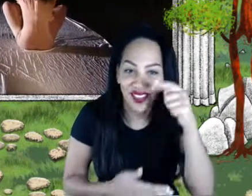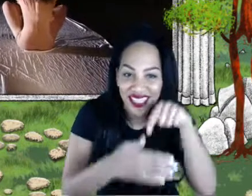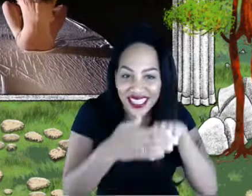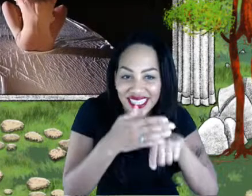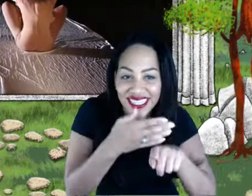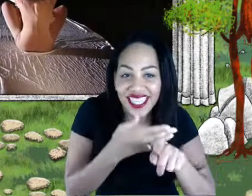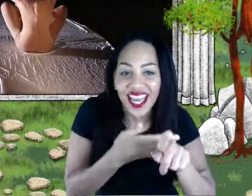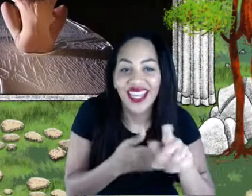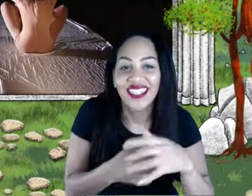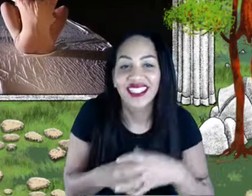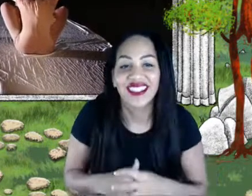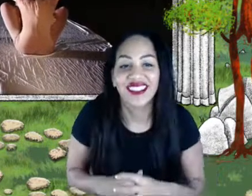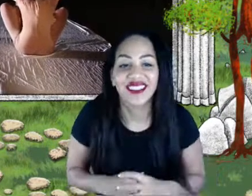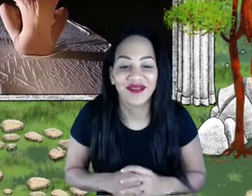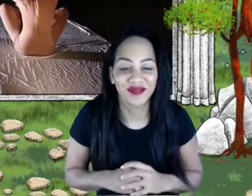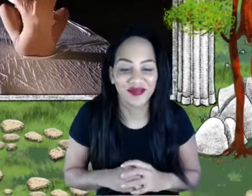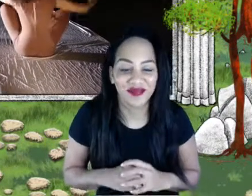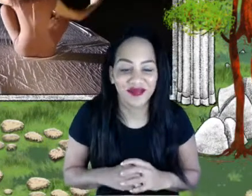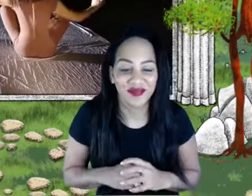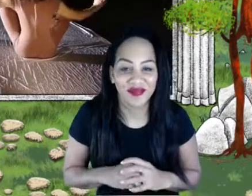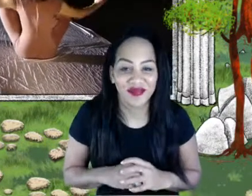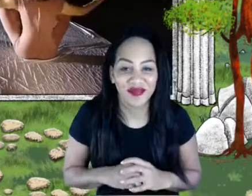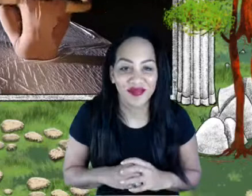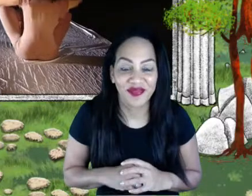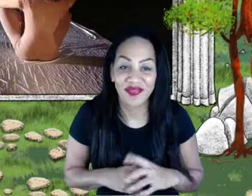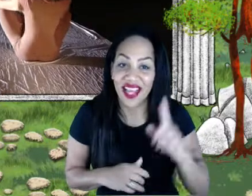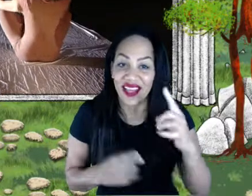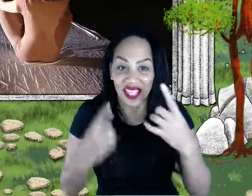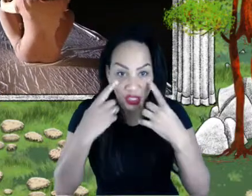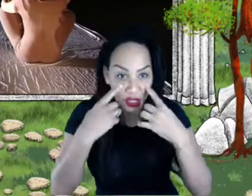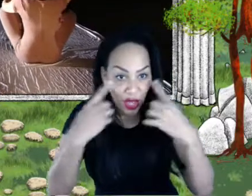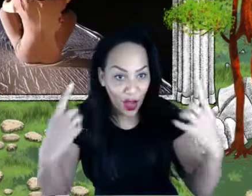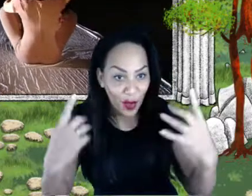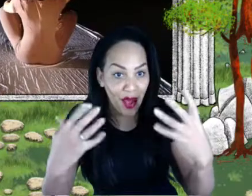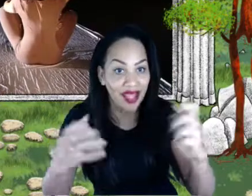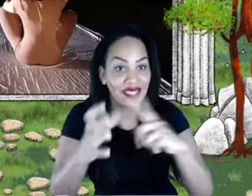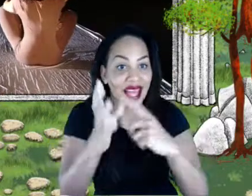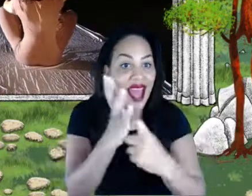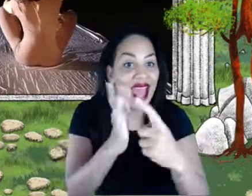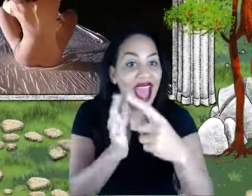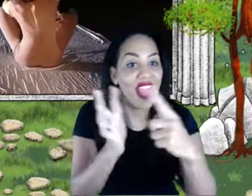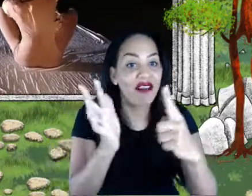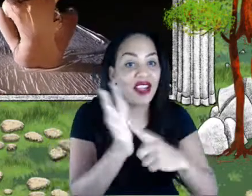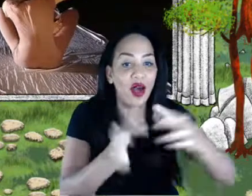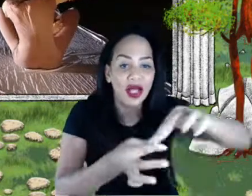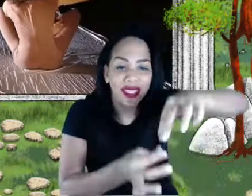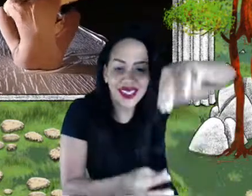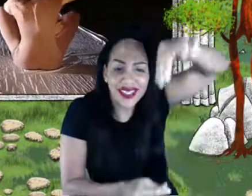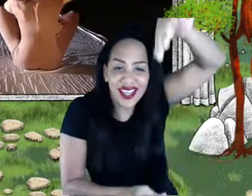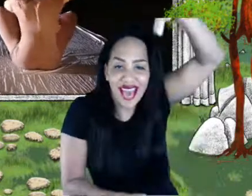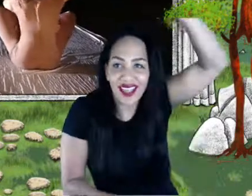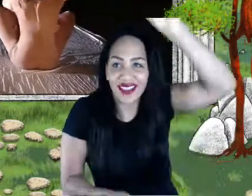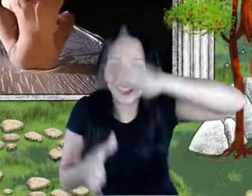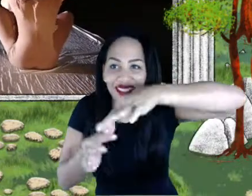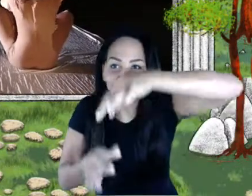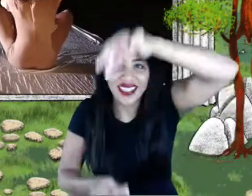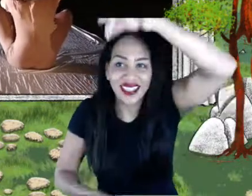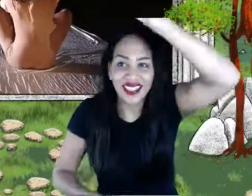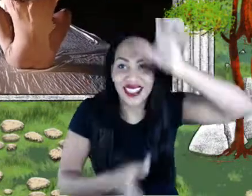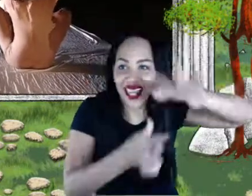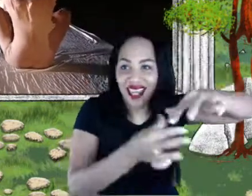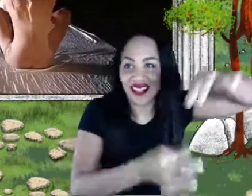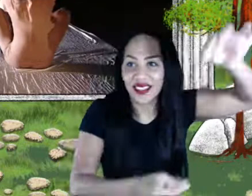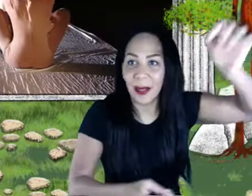And this show combines aerial silks with movement, which is very, I have a background in breaking